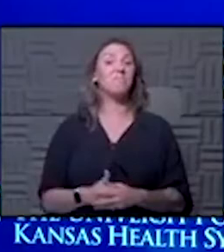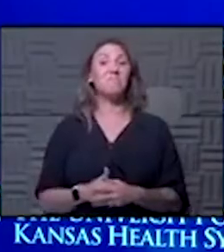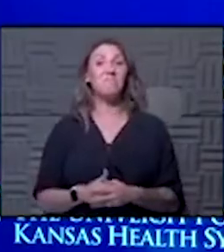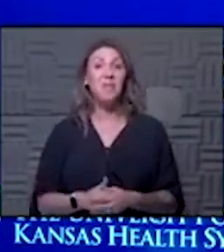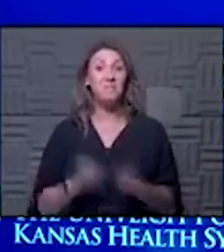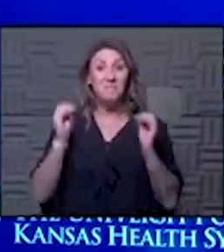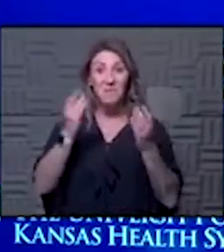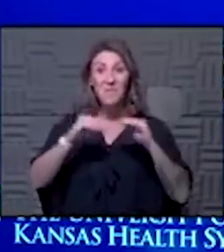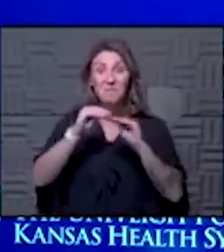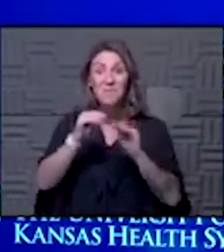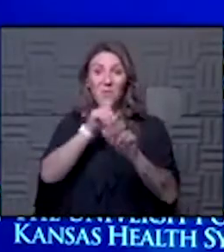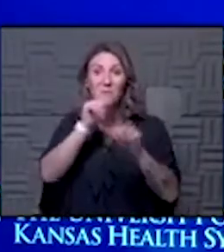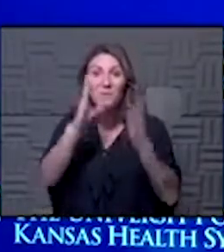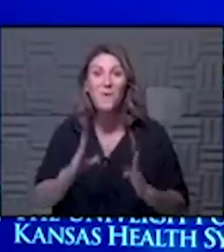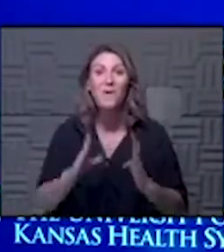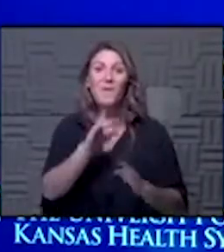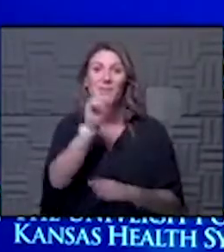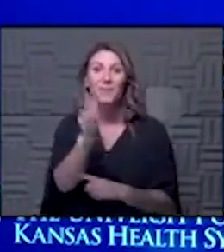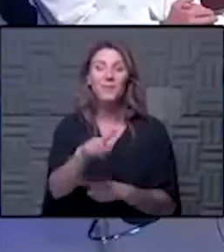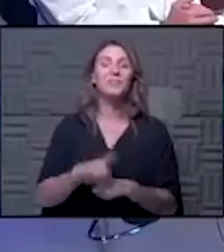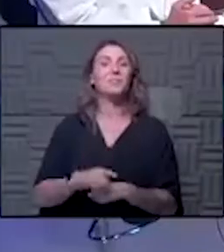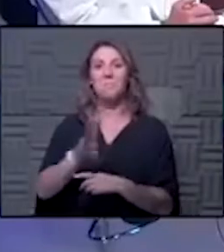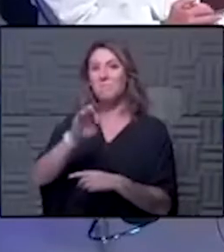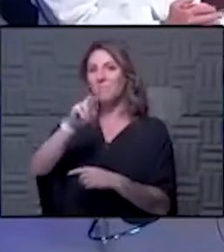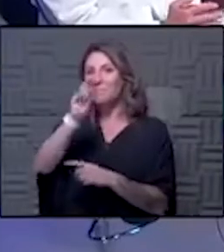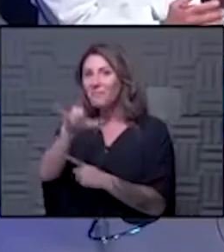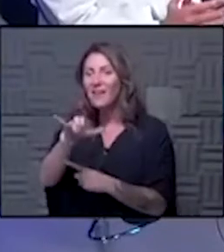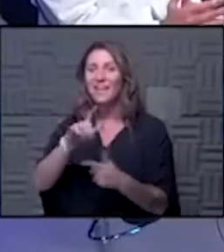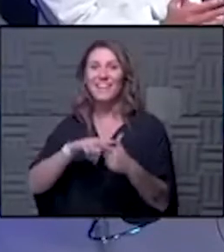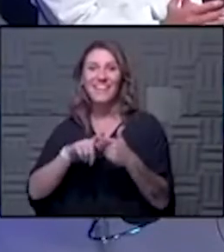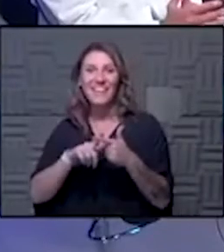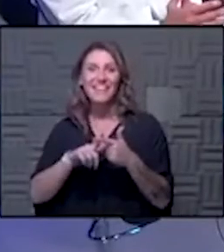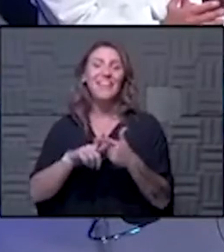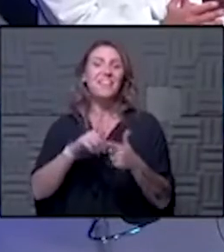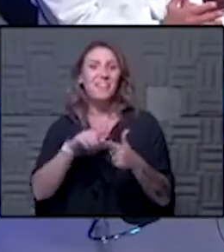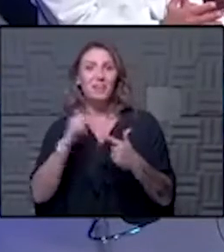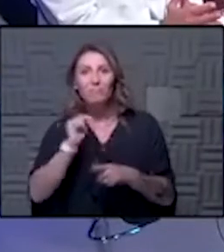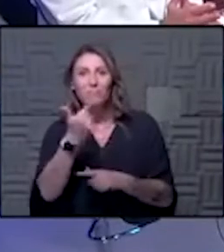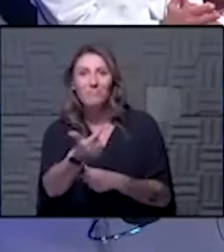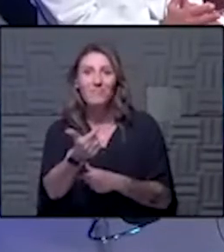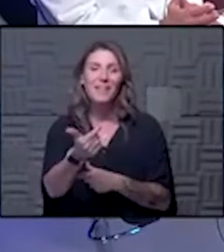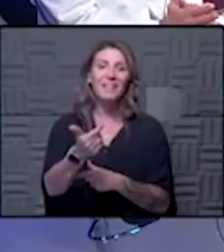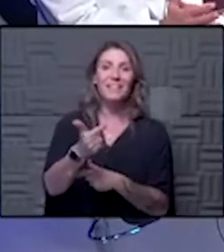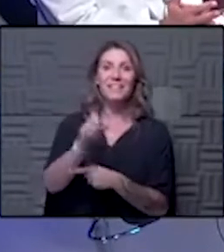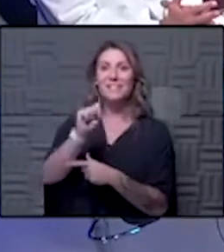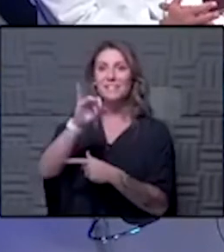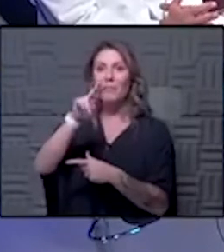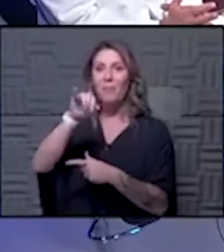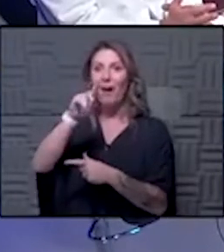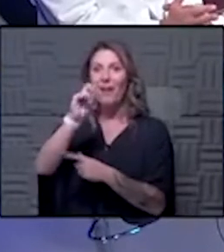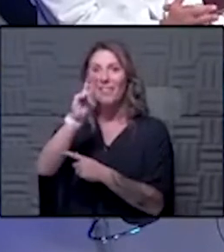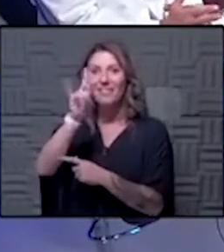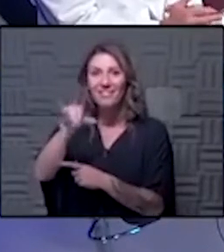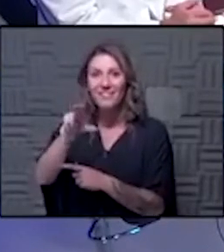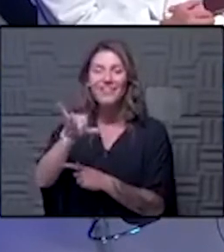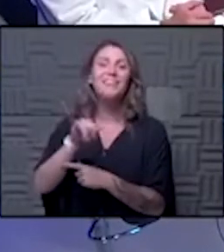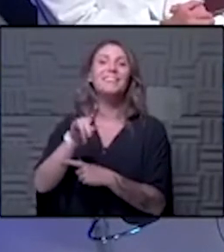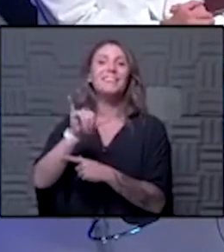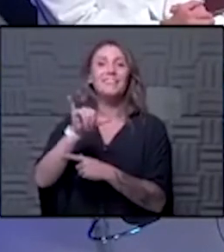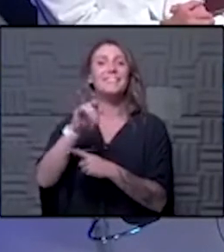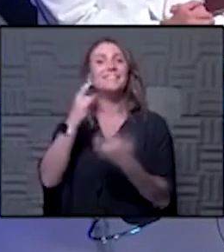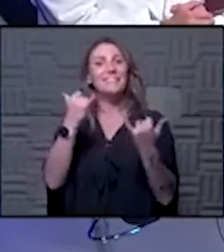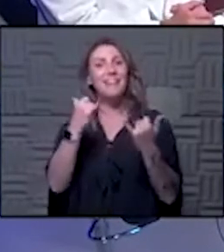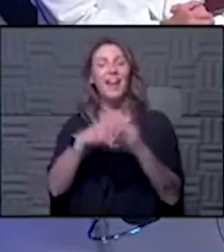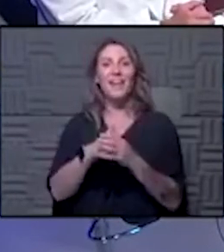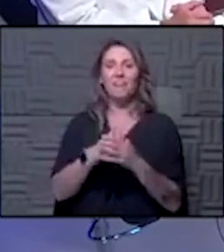question excellent all right well let's turn Becky let's talk with you and then we want to turn to Dr. Subhapati today about the things that